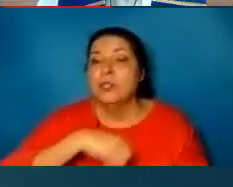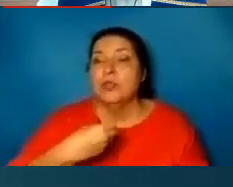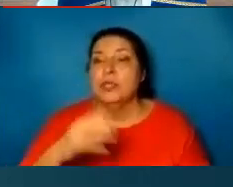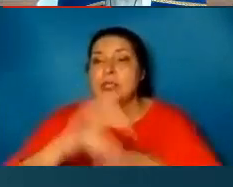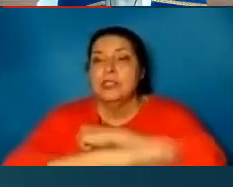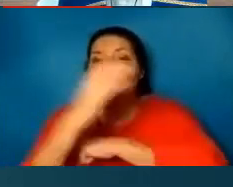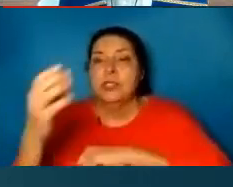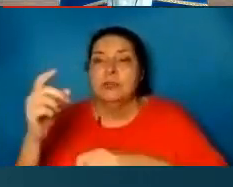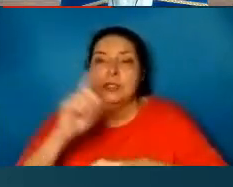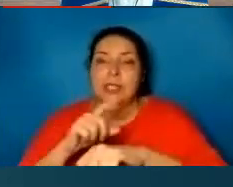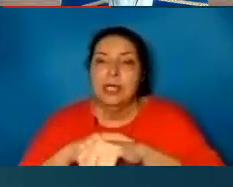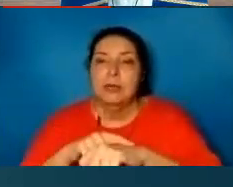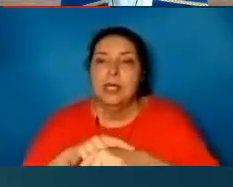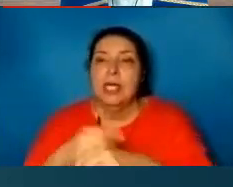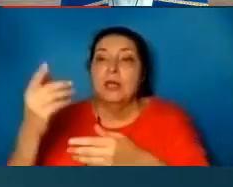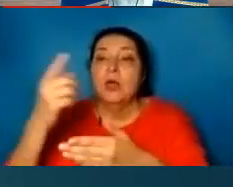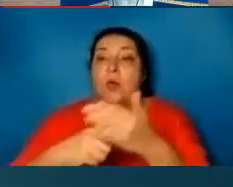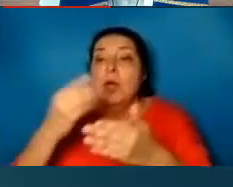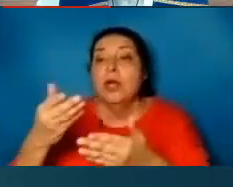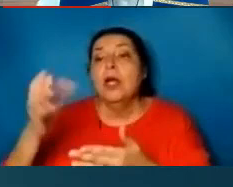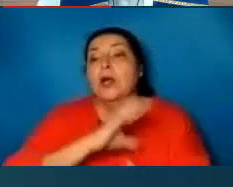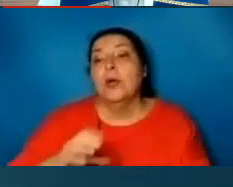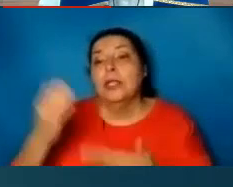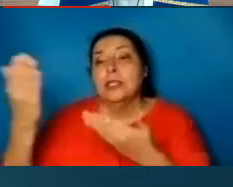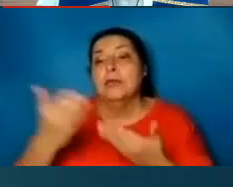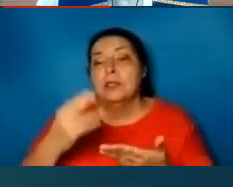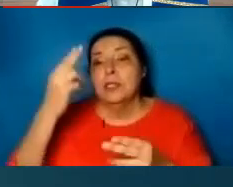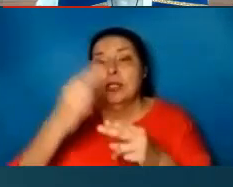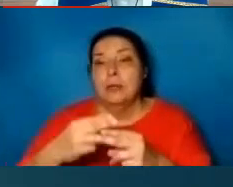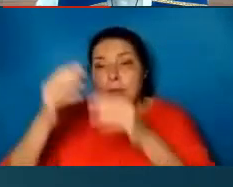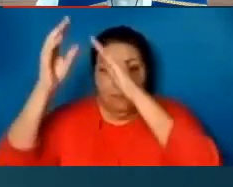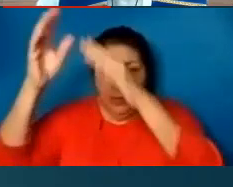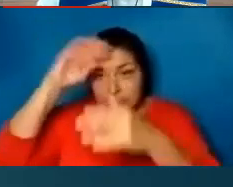Christ gives us. In name of the Father, Son, and Holy Spirit. Amen.